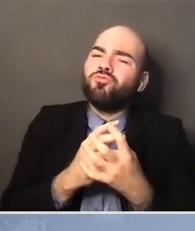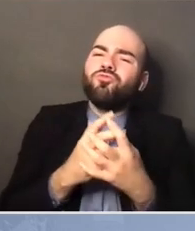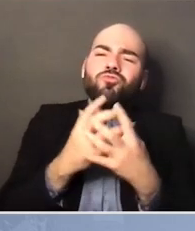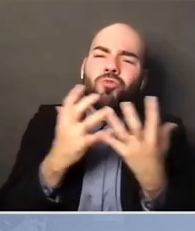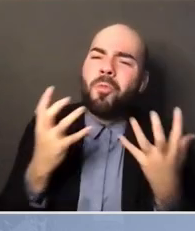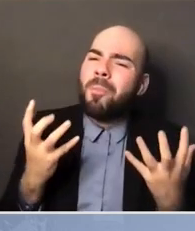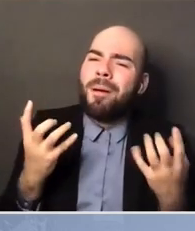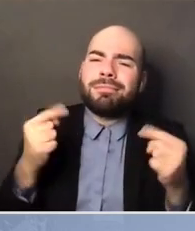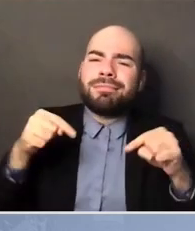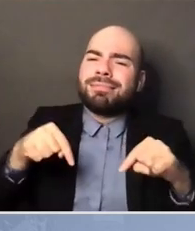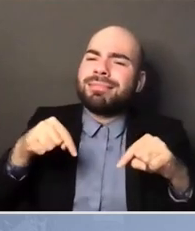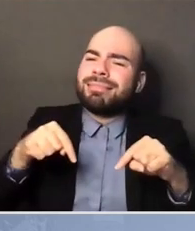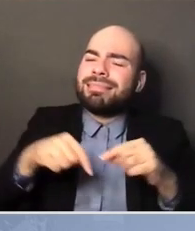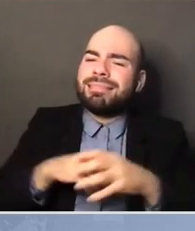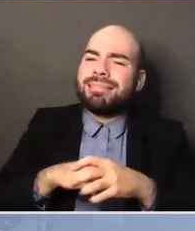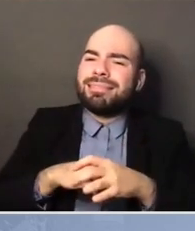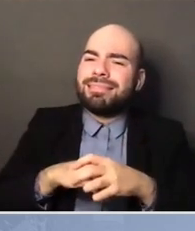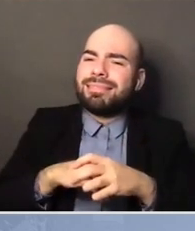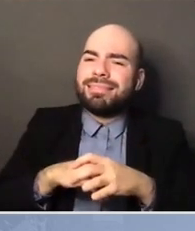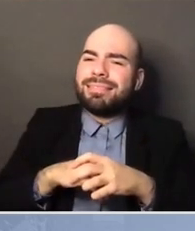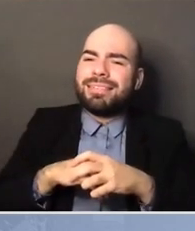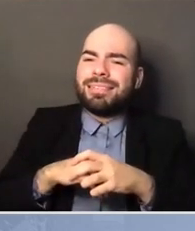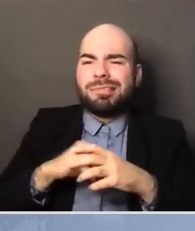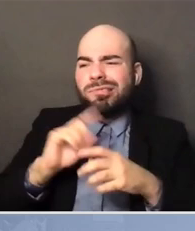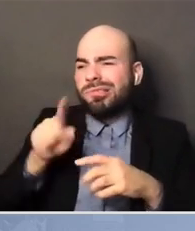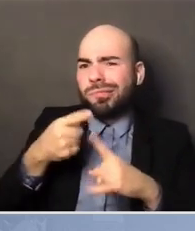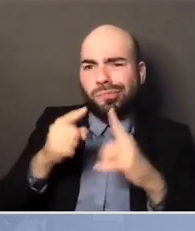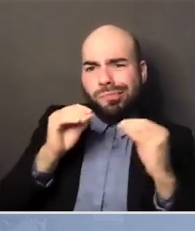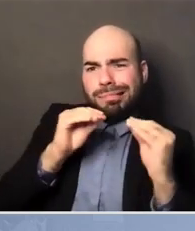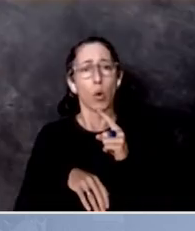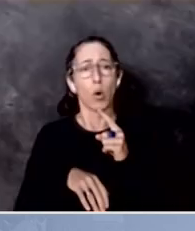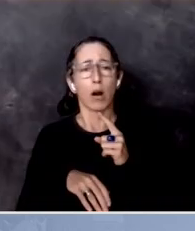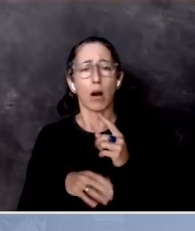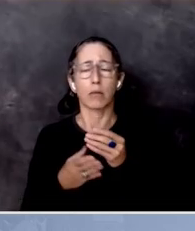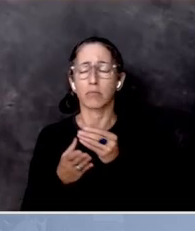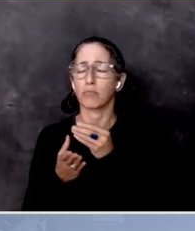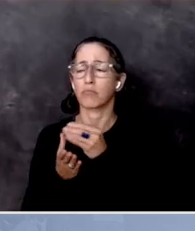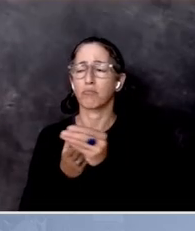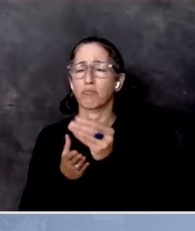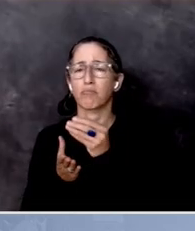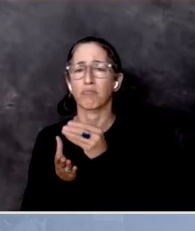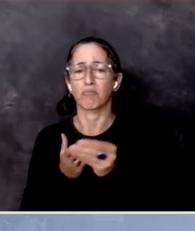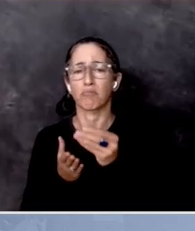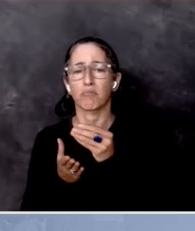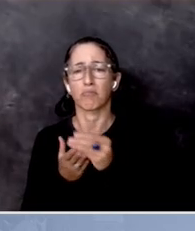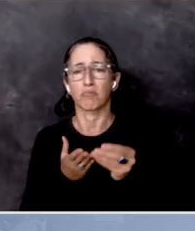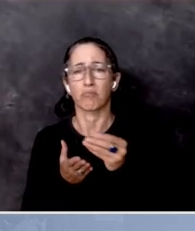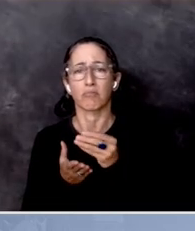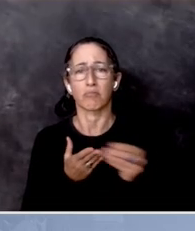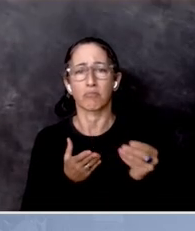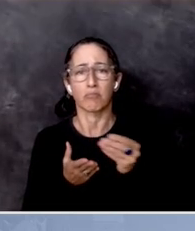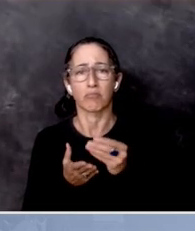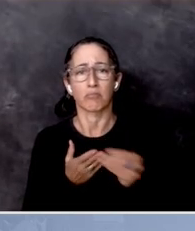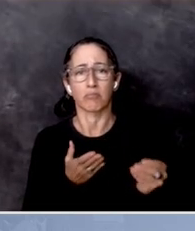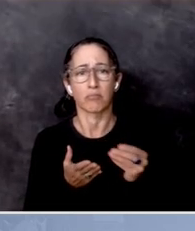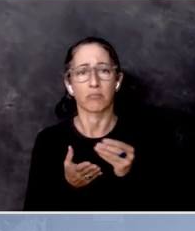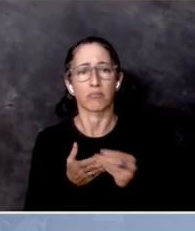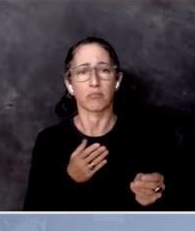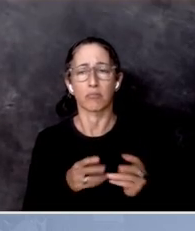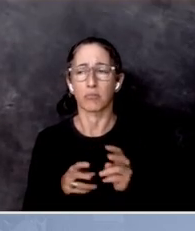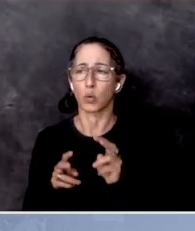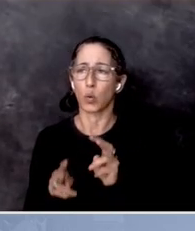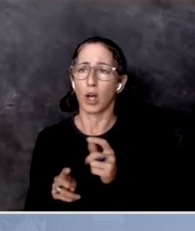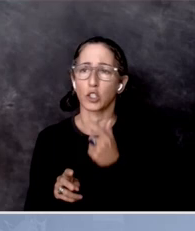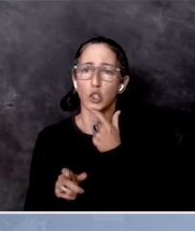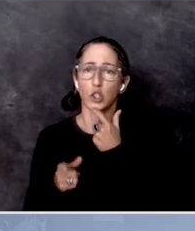to teach people to just consume and watch and eat and just